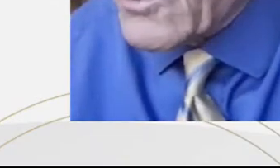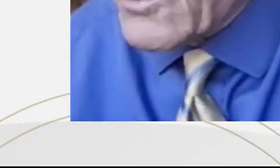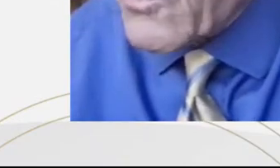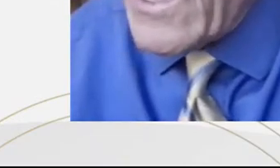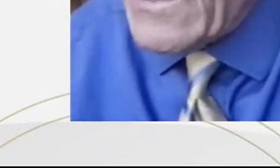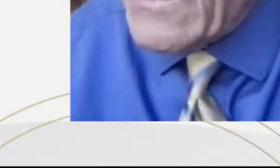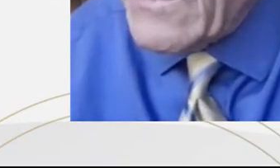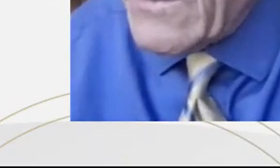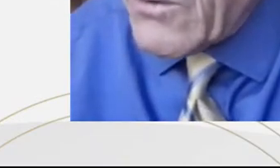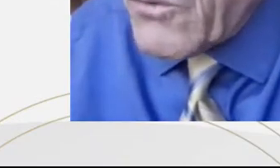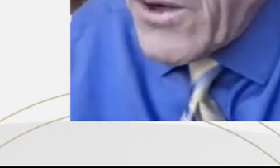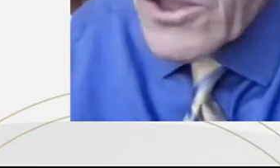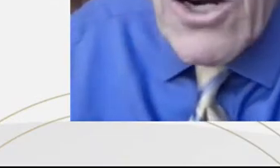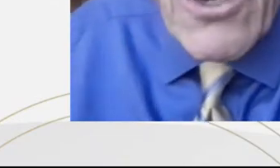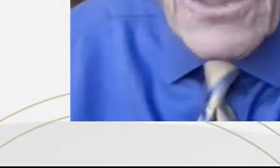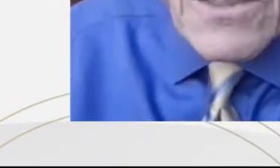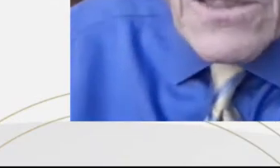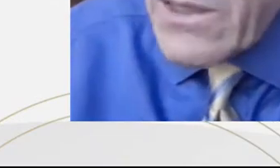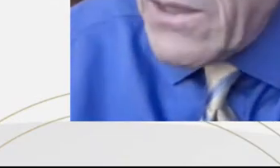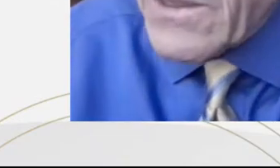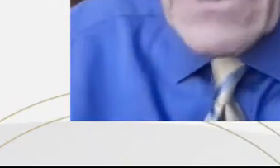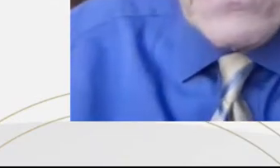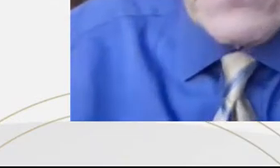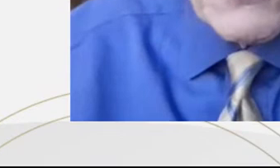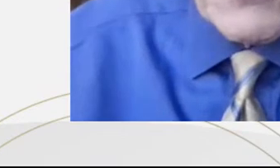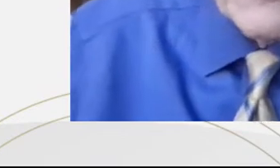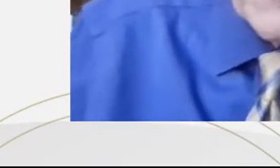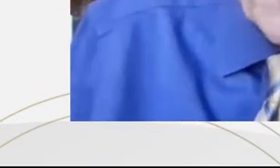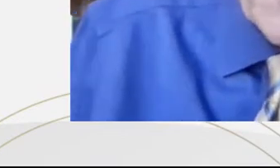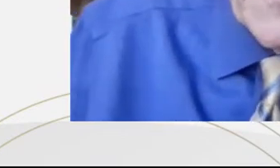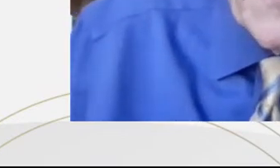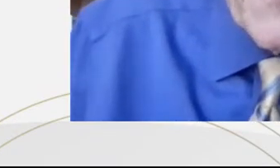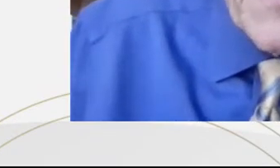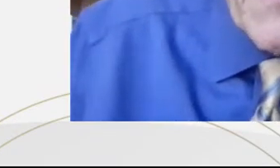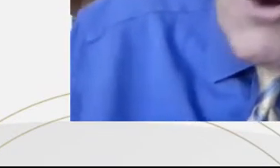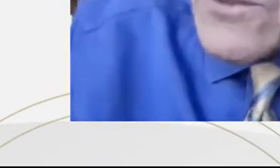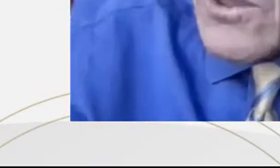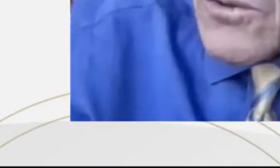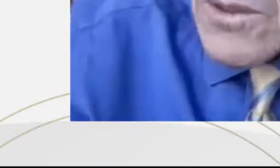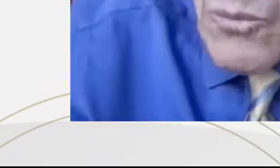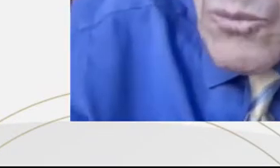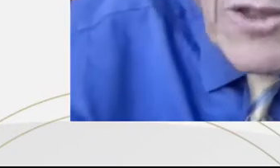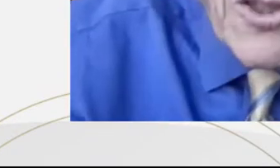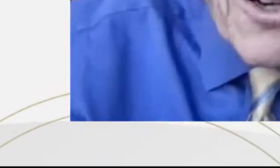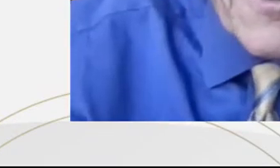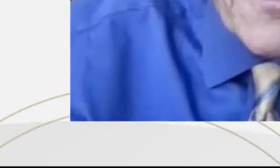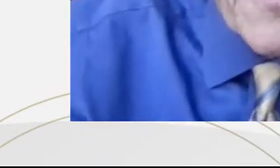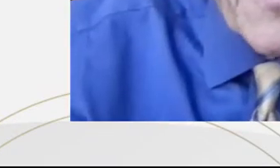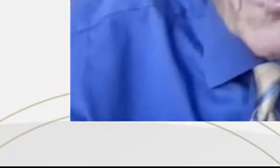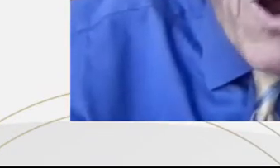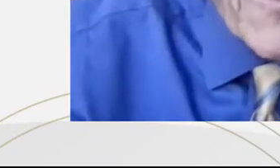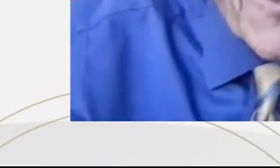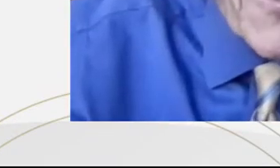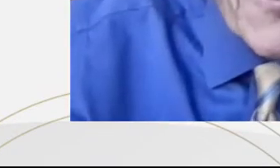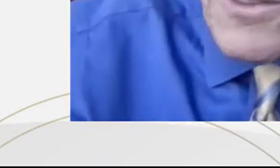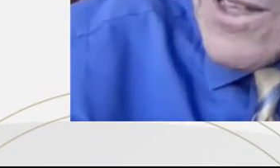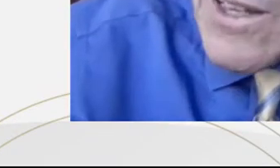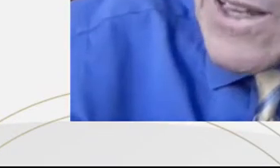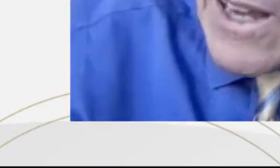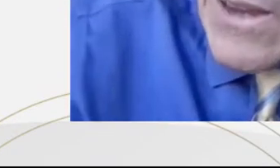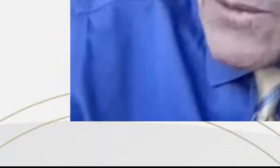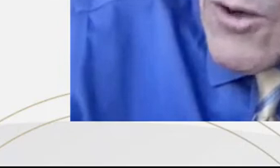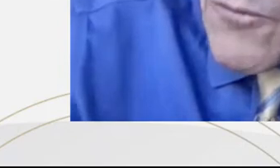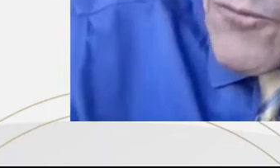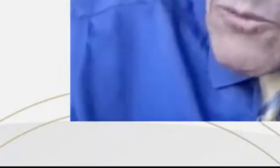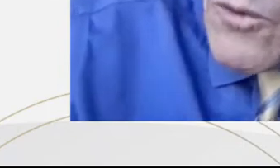constrain their charges, the sentence judges could give. Prosecutors can bring charges, drop charges,